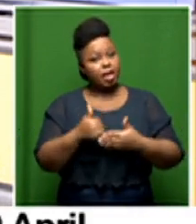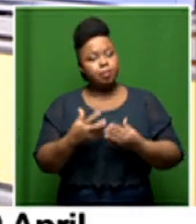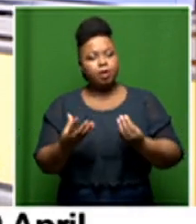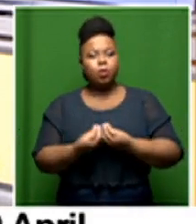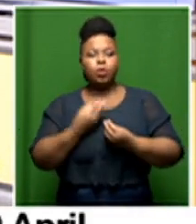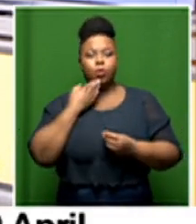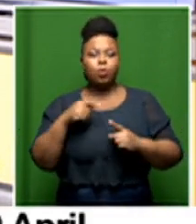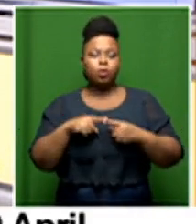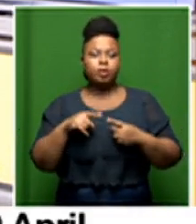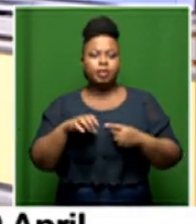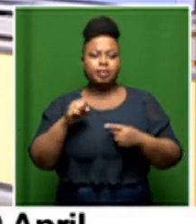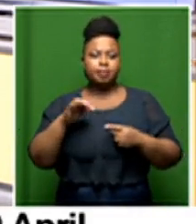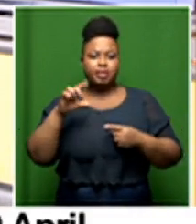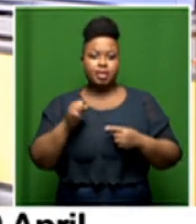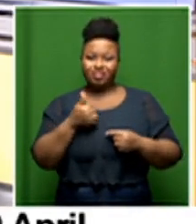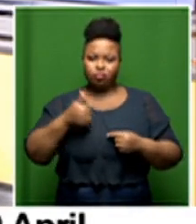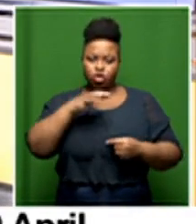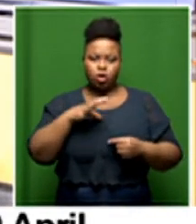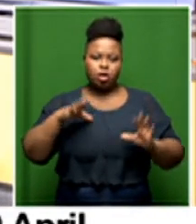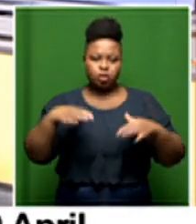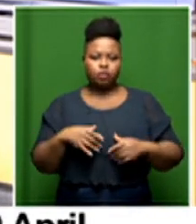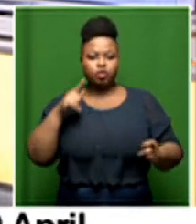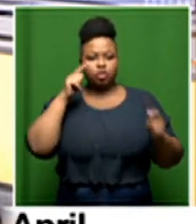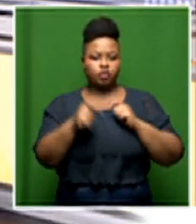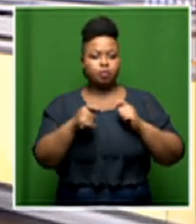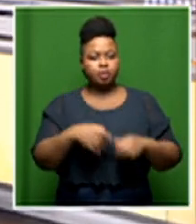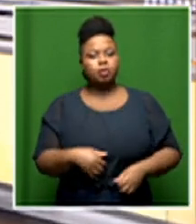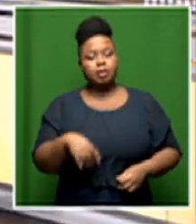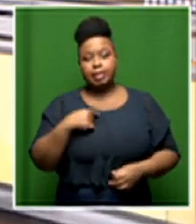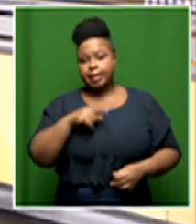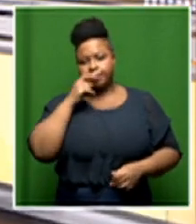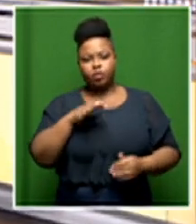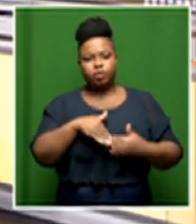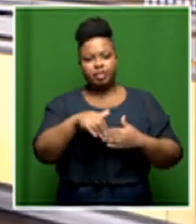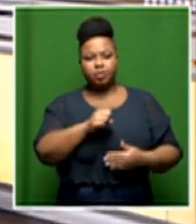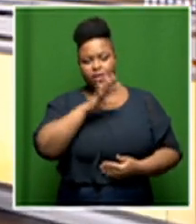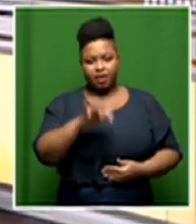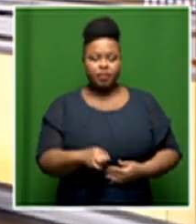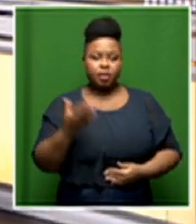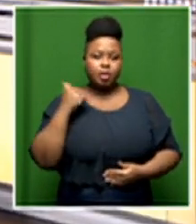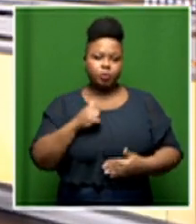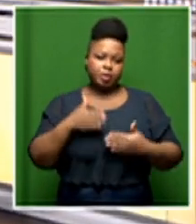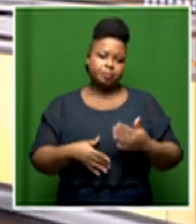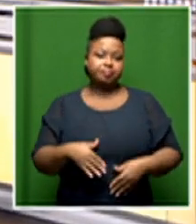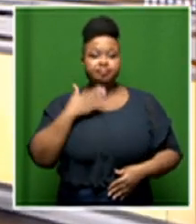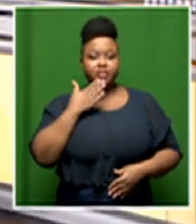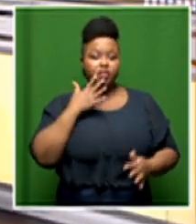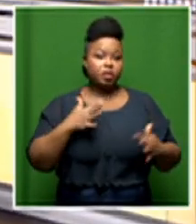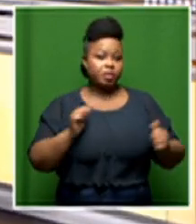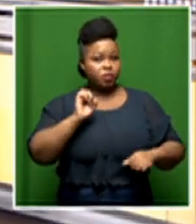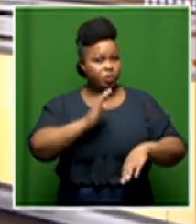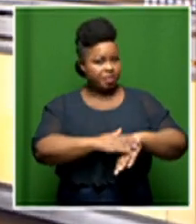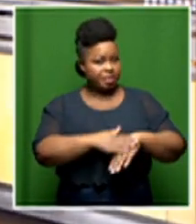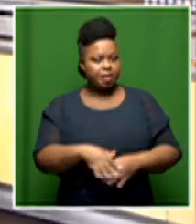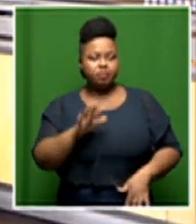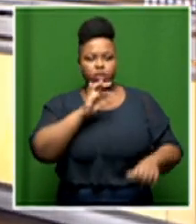dumisen zeber's uh senior counsel who is the transformation ombudsman and was named so for cricket south africa this past week we thank you very much for your time